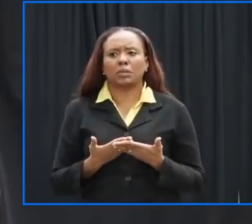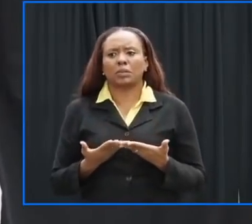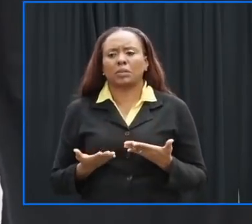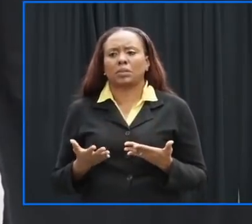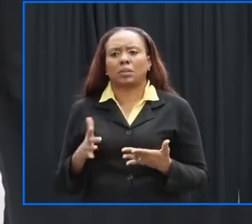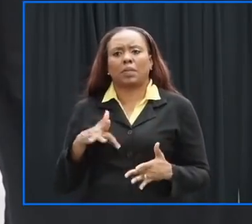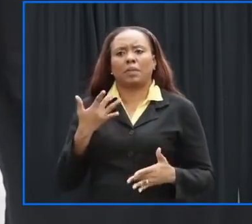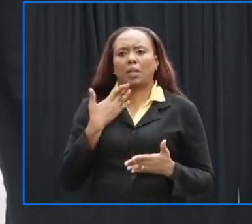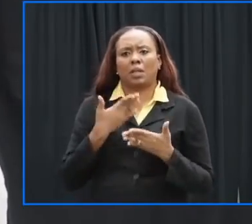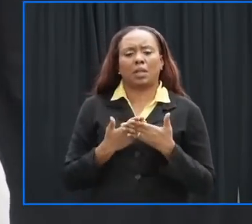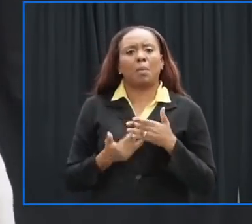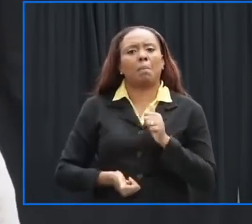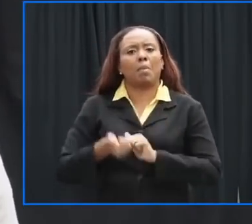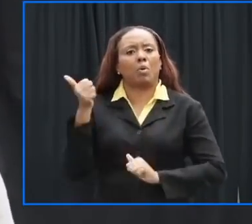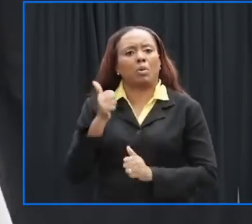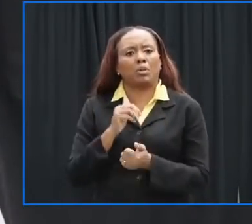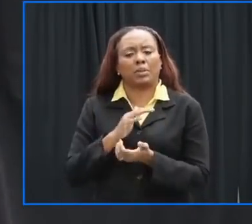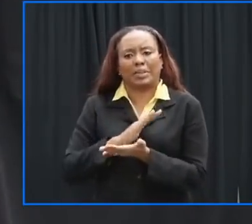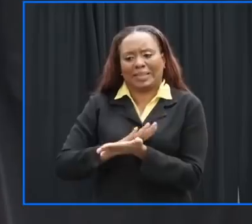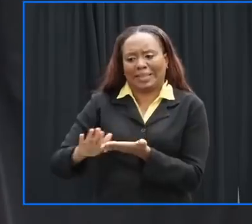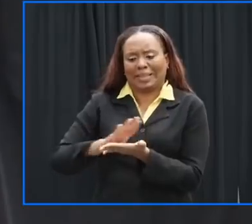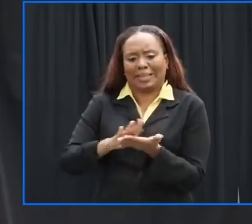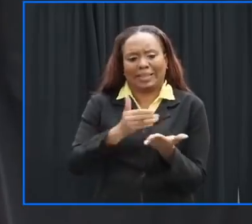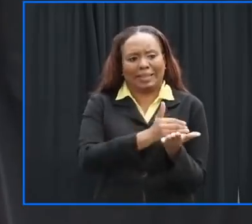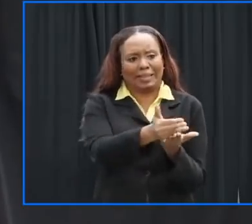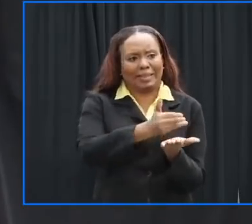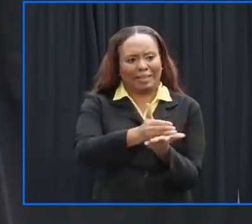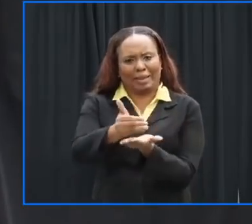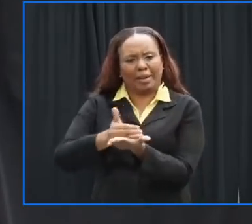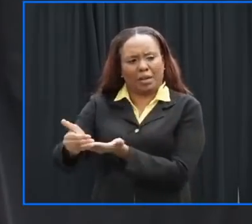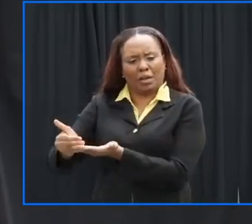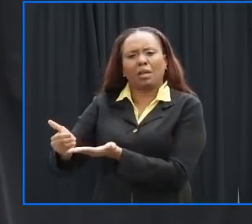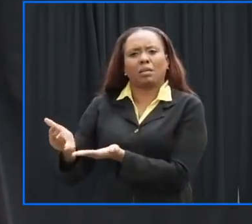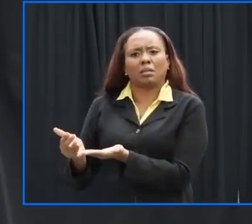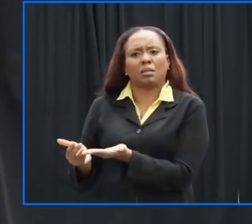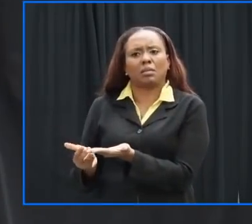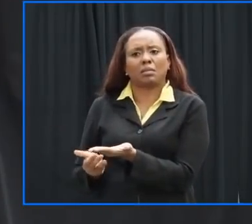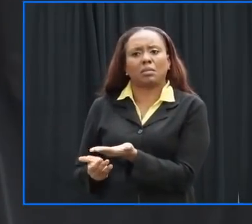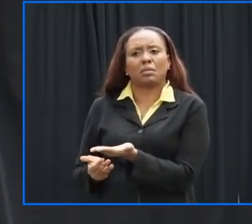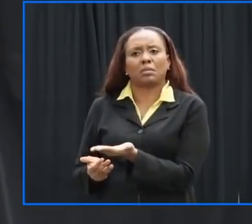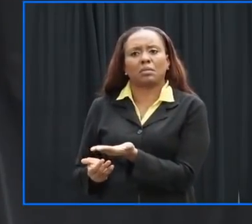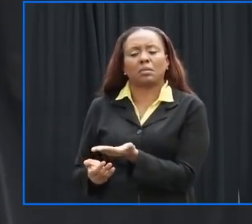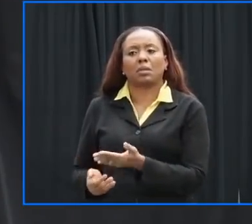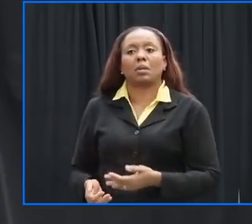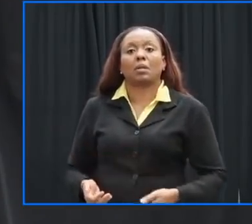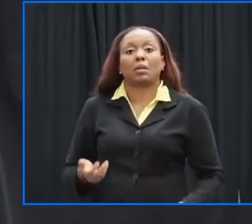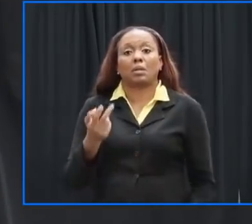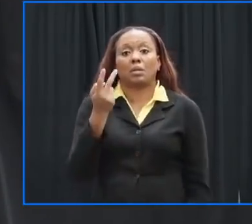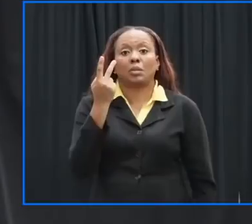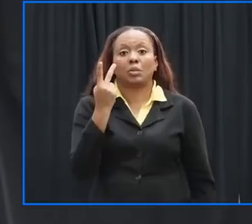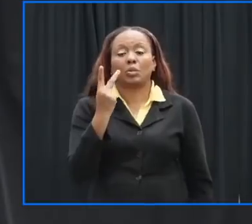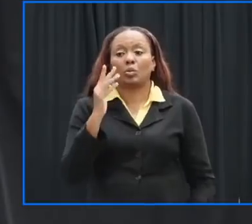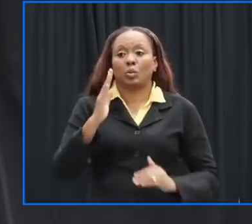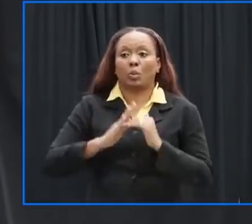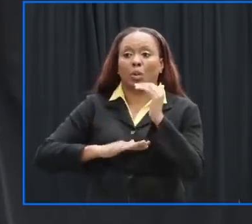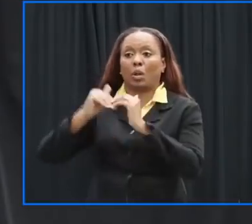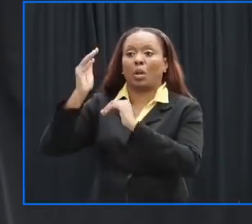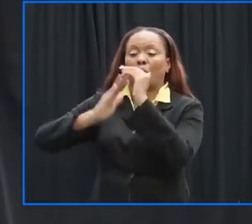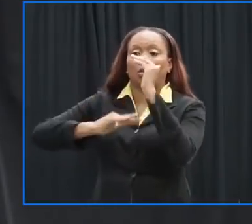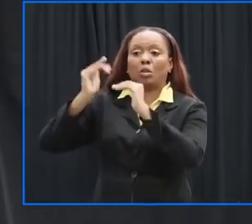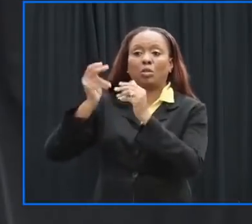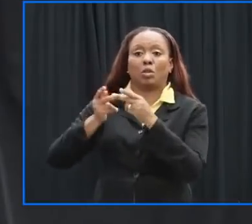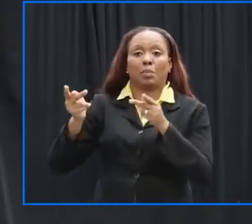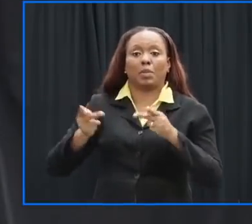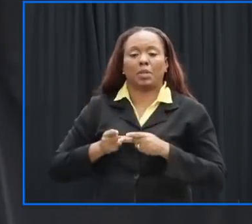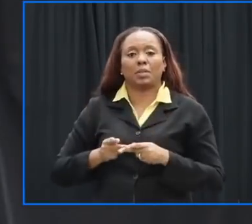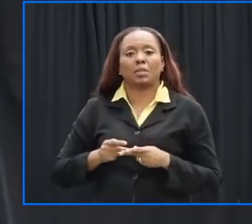um clear the majority of them they we have two active construction sites one at murphy's pasture